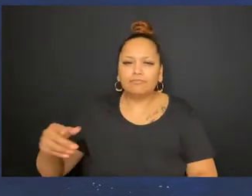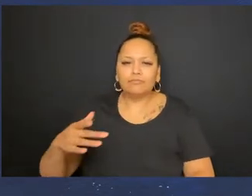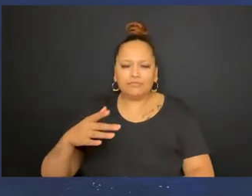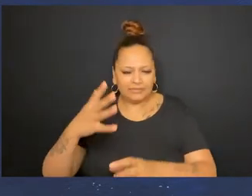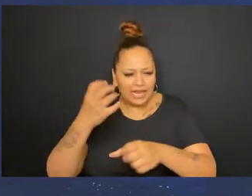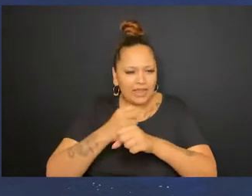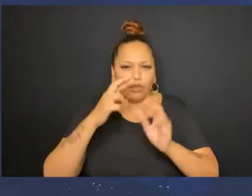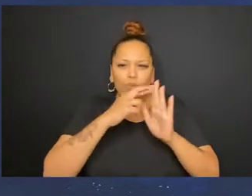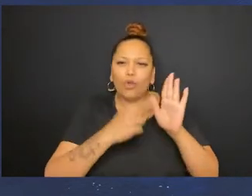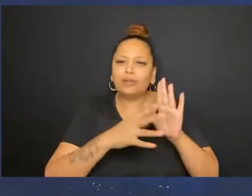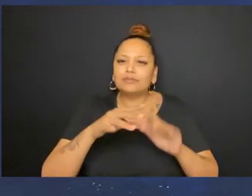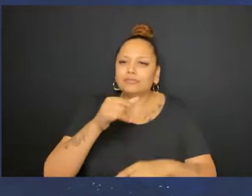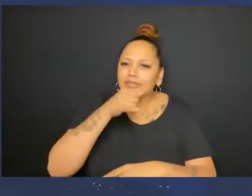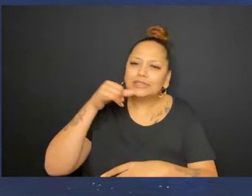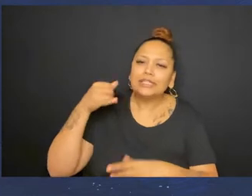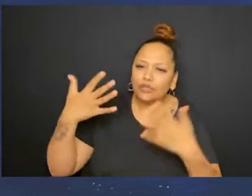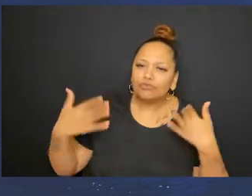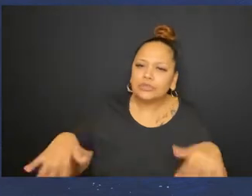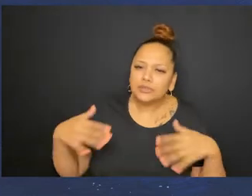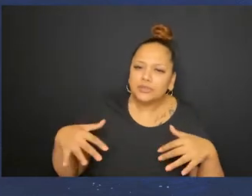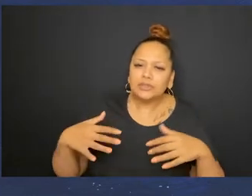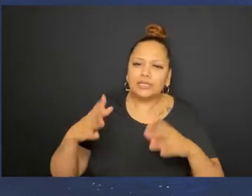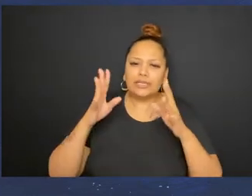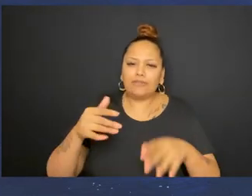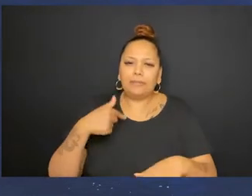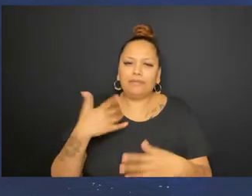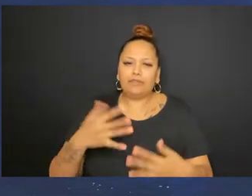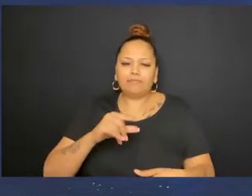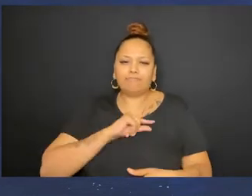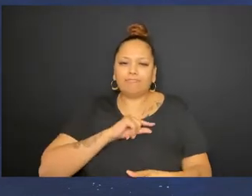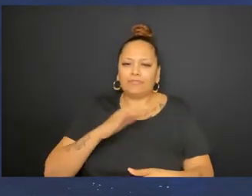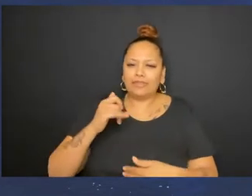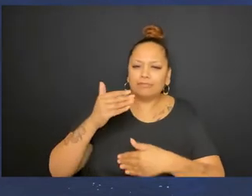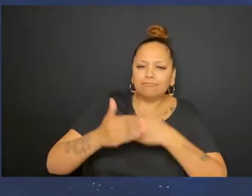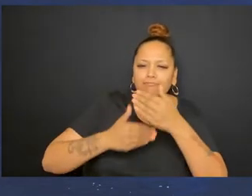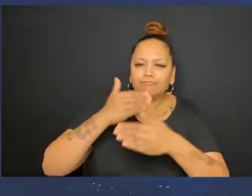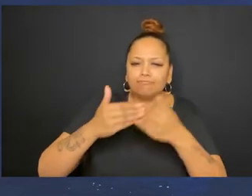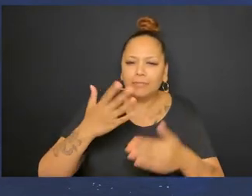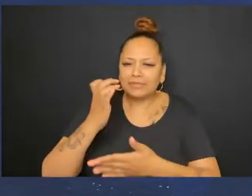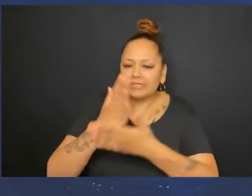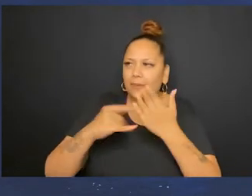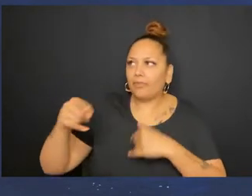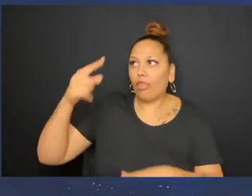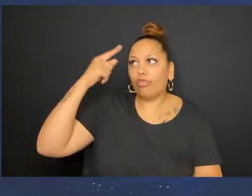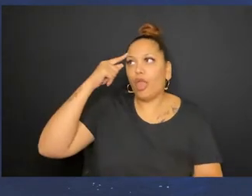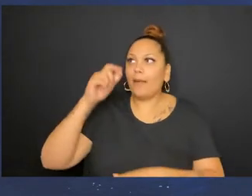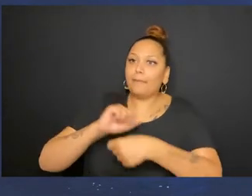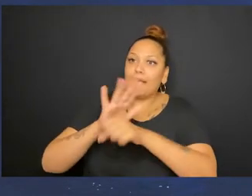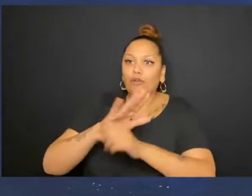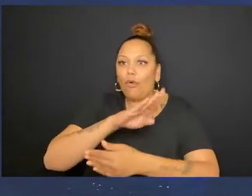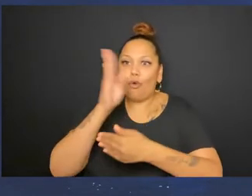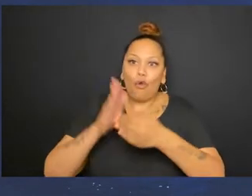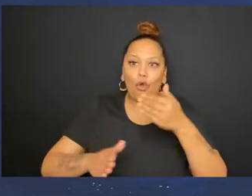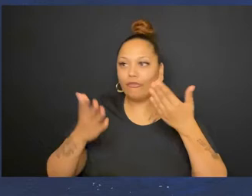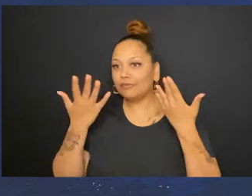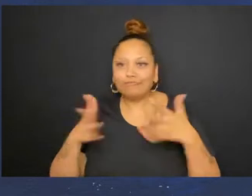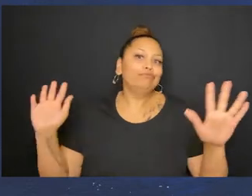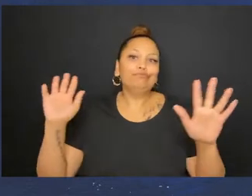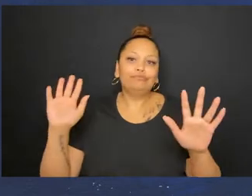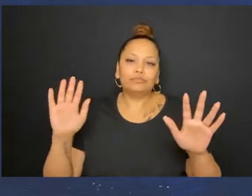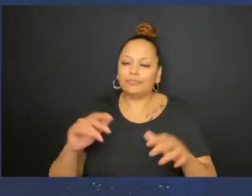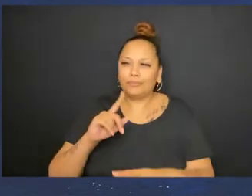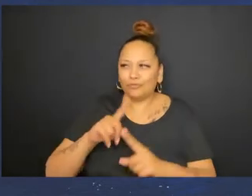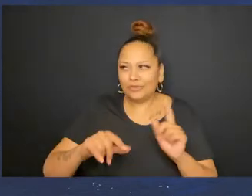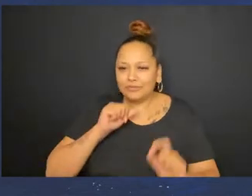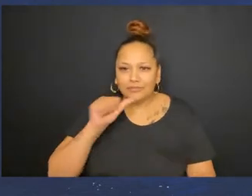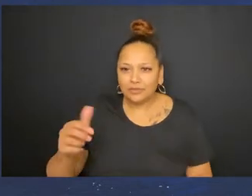friends, to take the same precautions. Which does leave me with a feeling of guilt. And this continues to this day just because some folks think that the